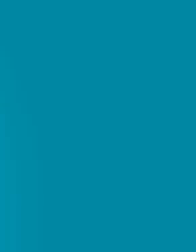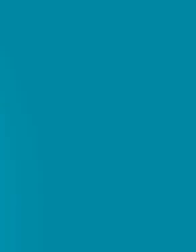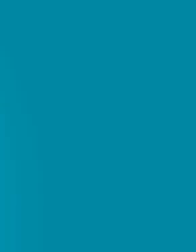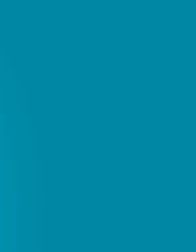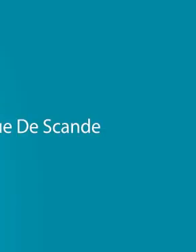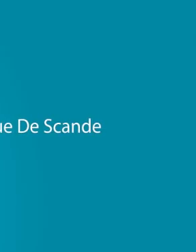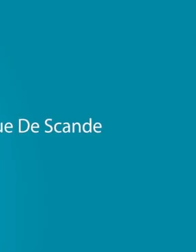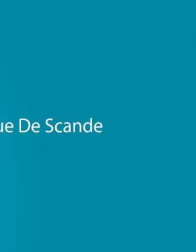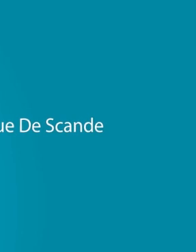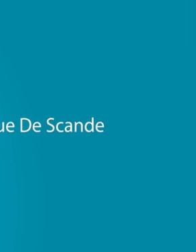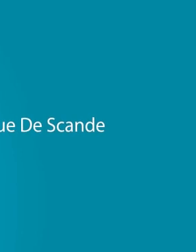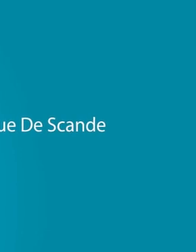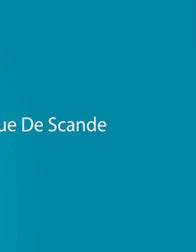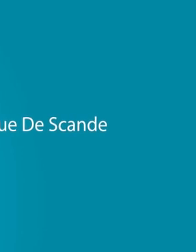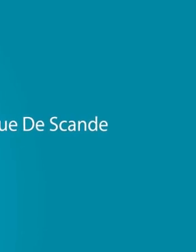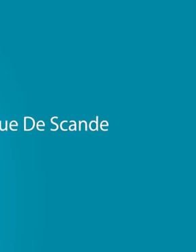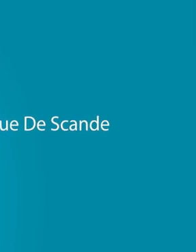Thank you. Thank you.